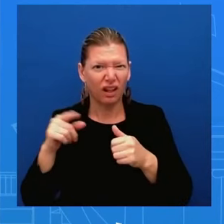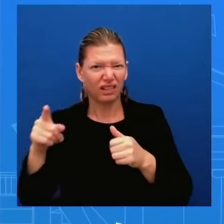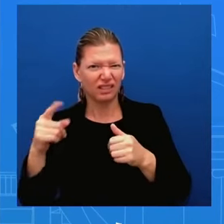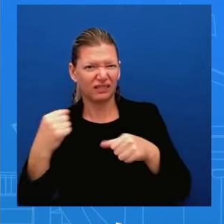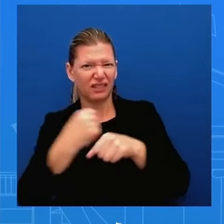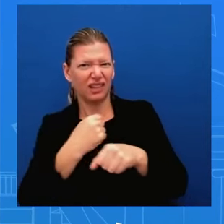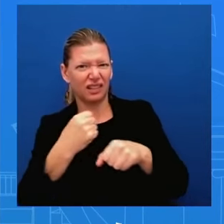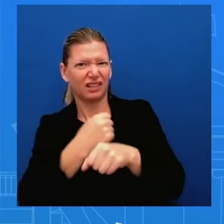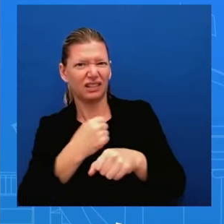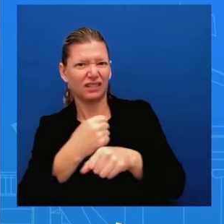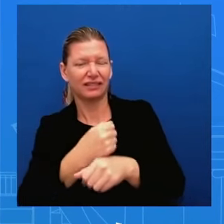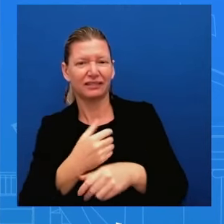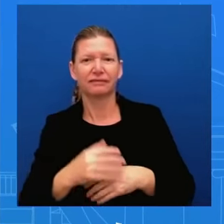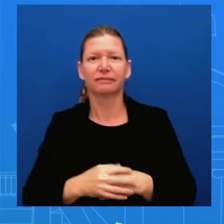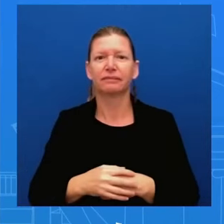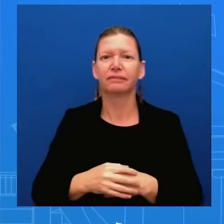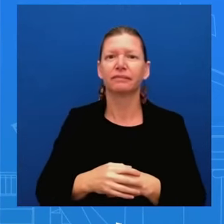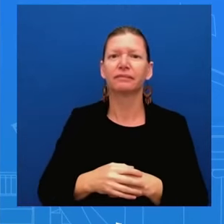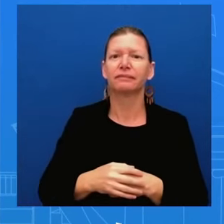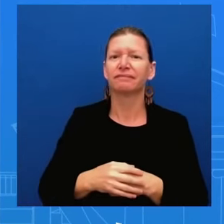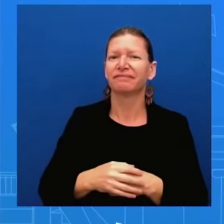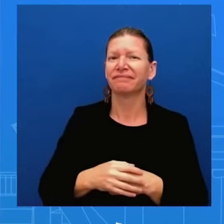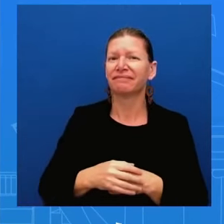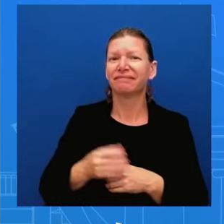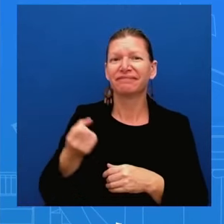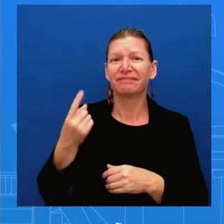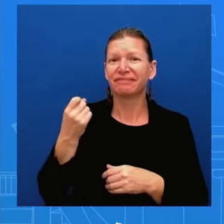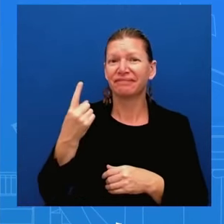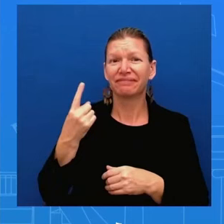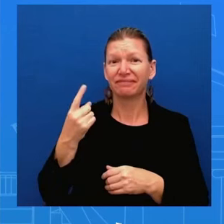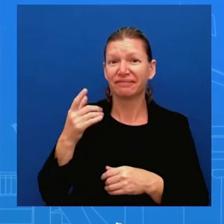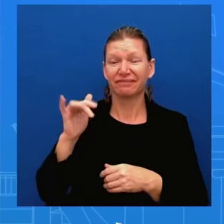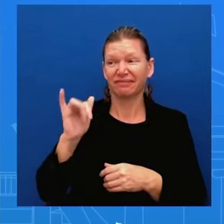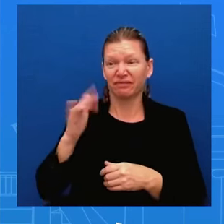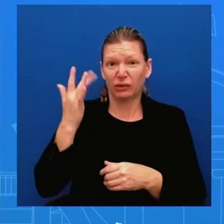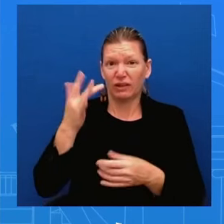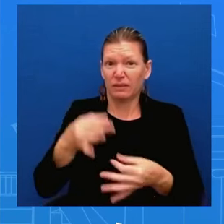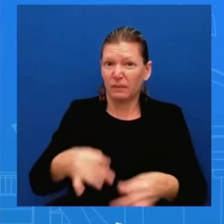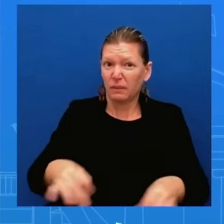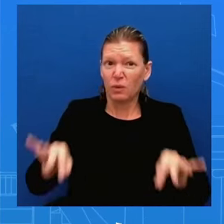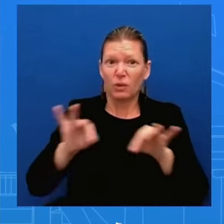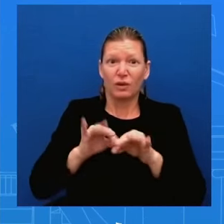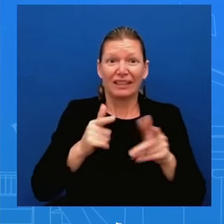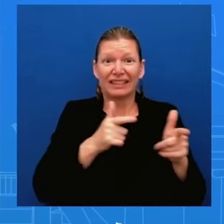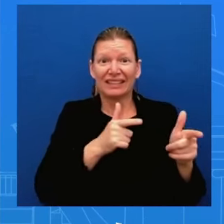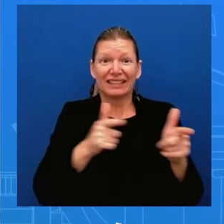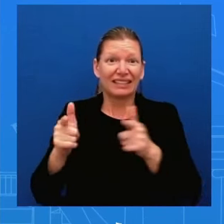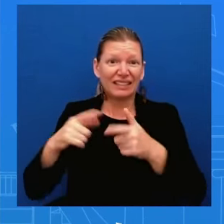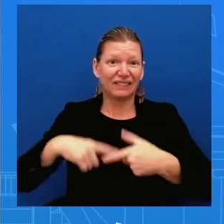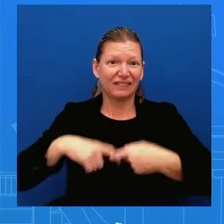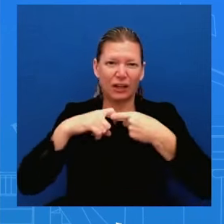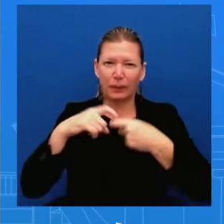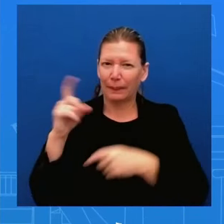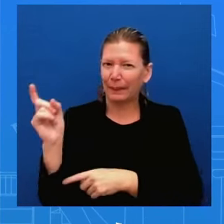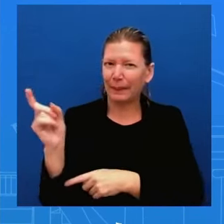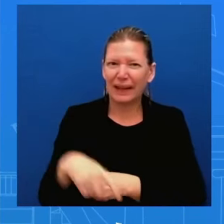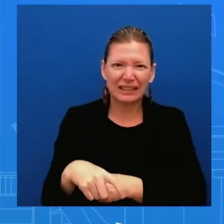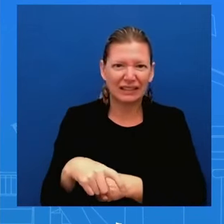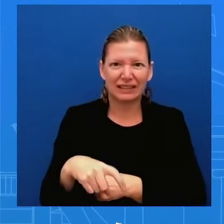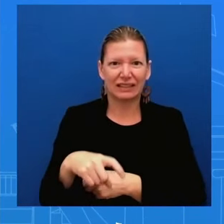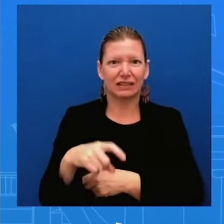ceasefire uh to get to uh a hostage jail to get hostages home uh and